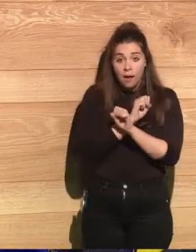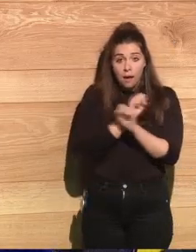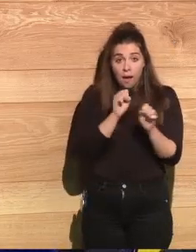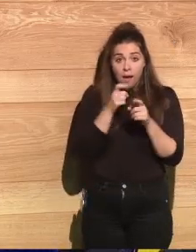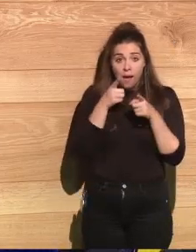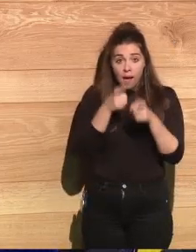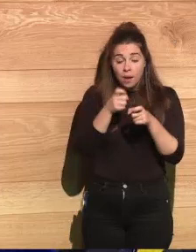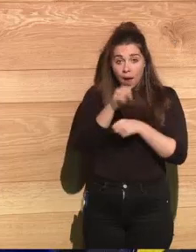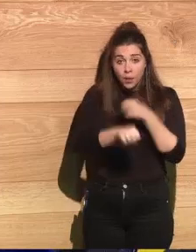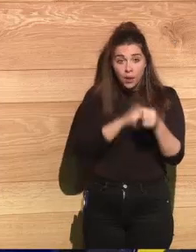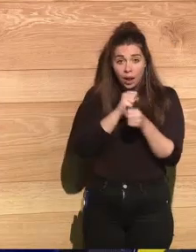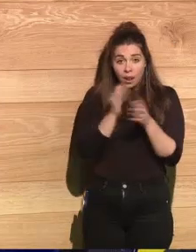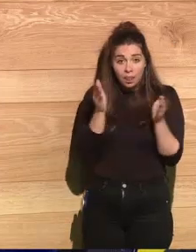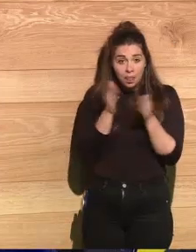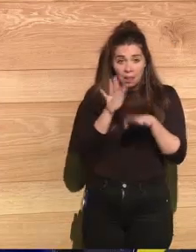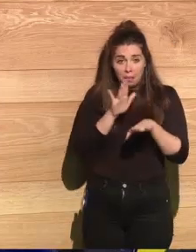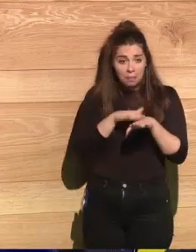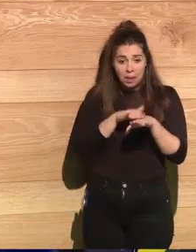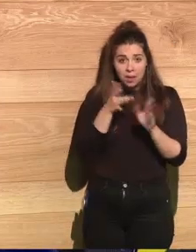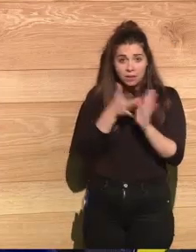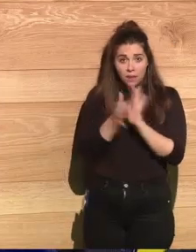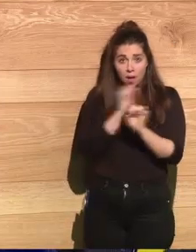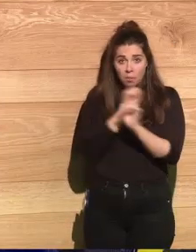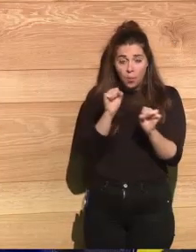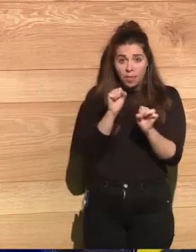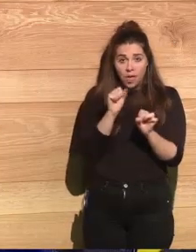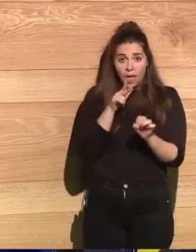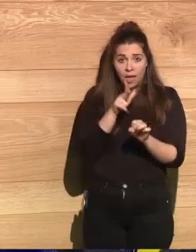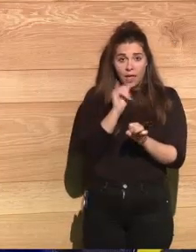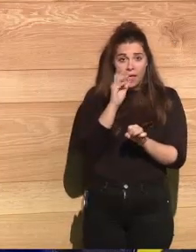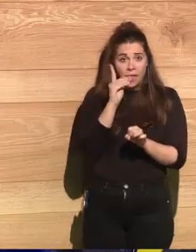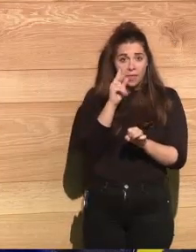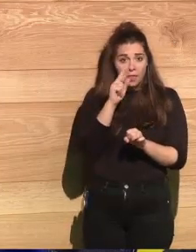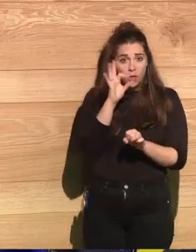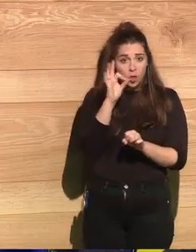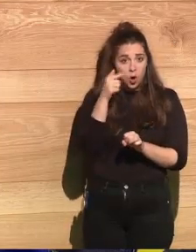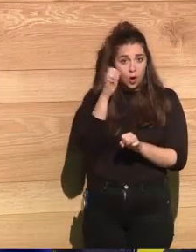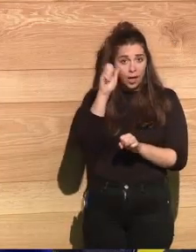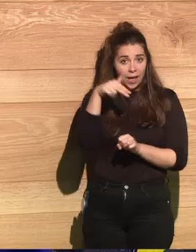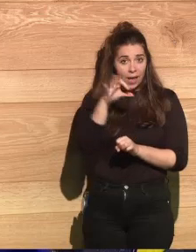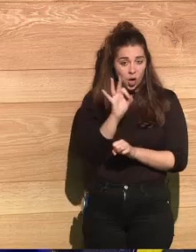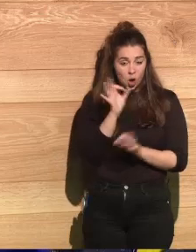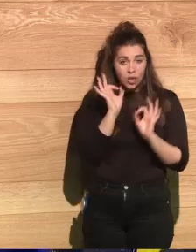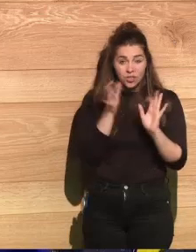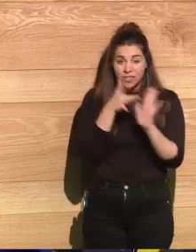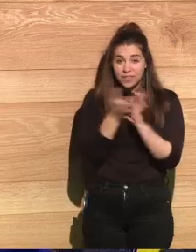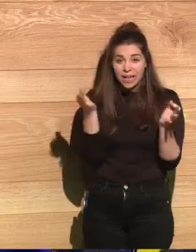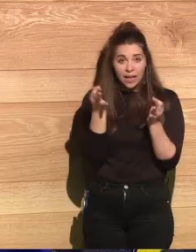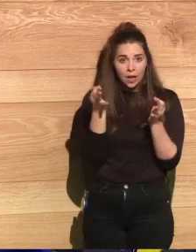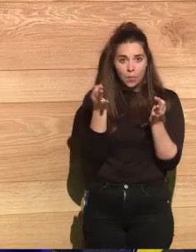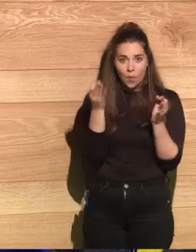hydrogen bombs, which is a thousand times more destructive.